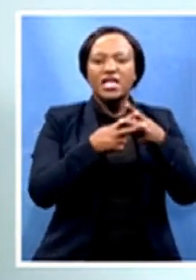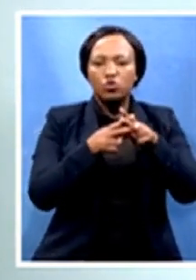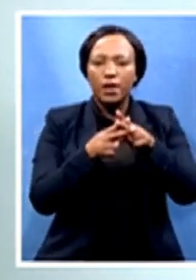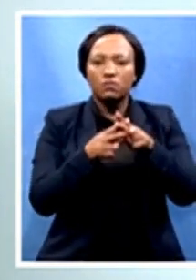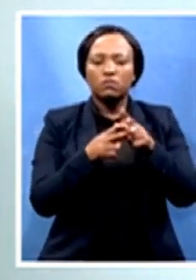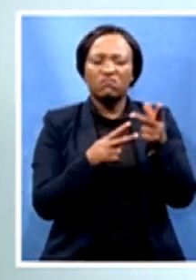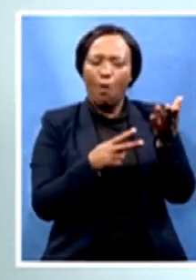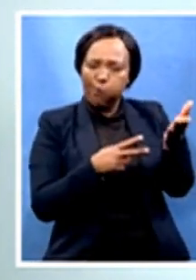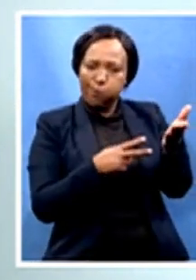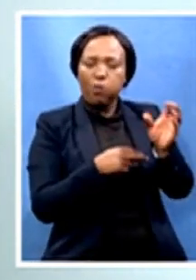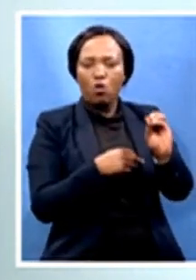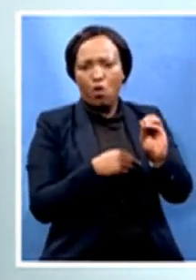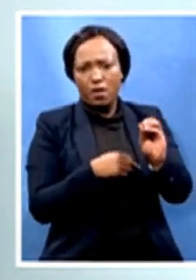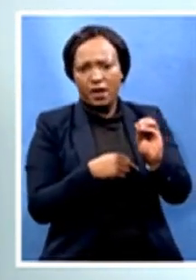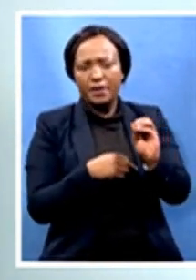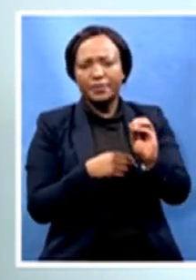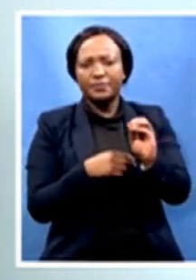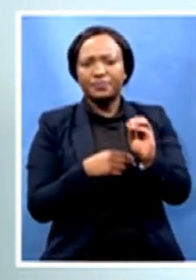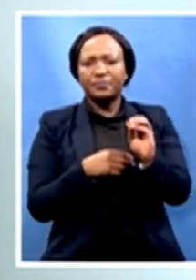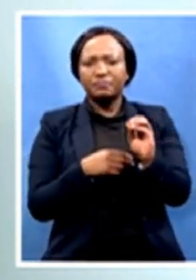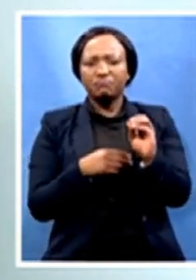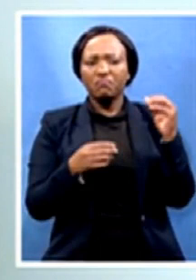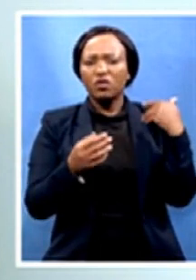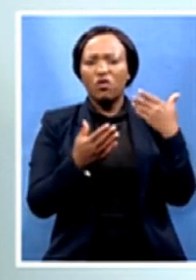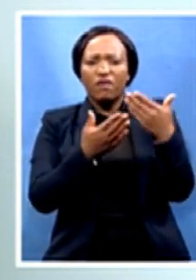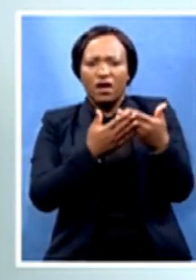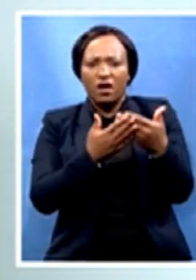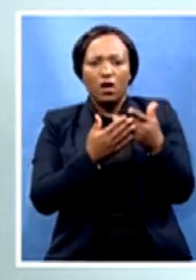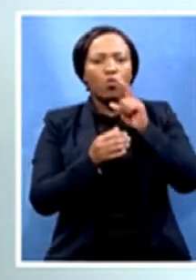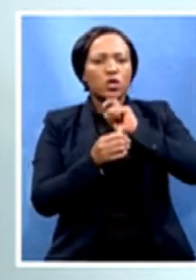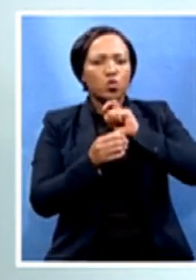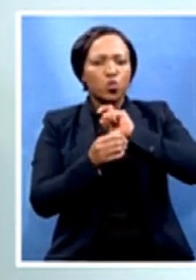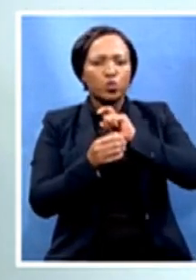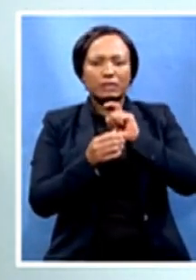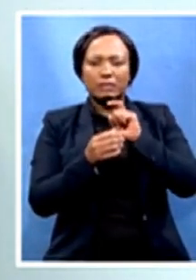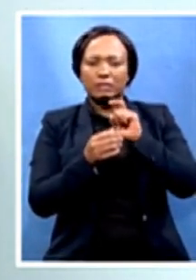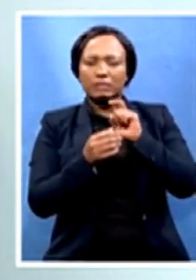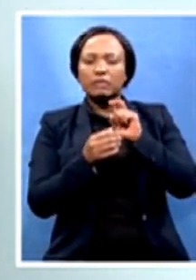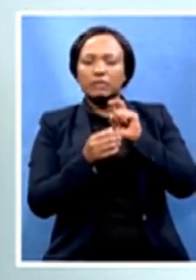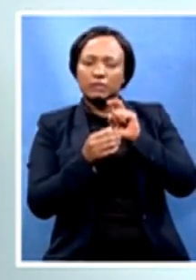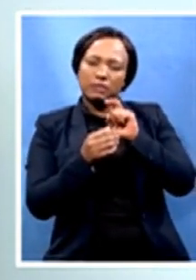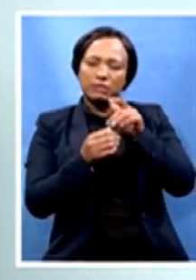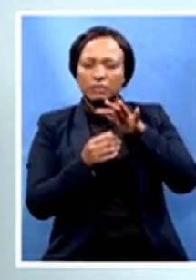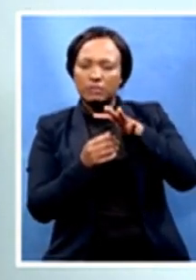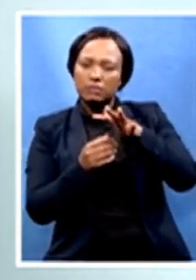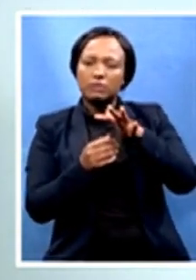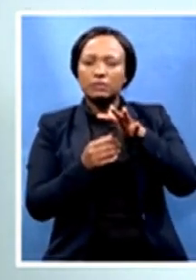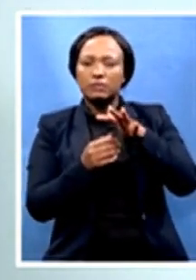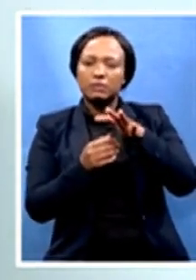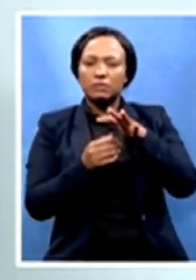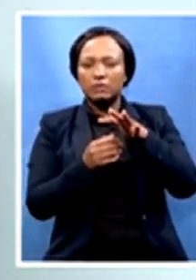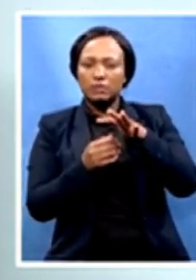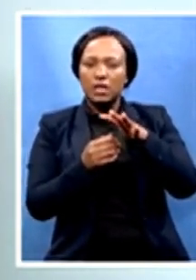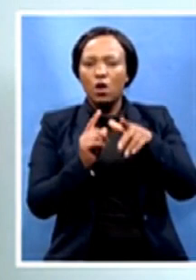we have not been using them, you know, to the maximum as we would want them